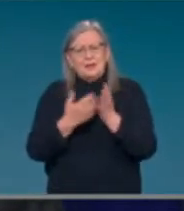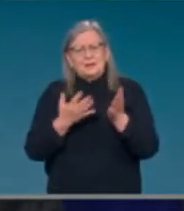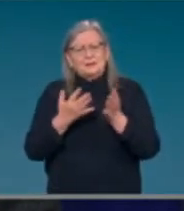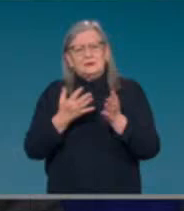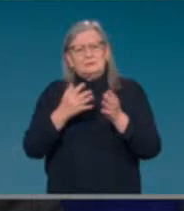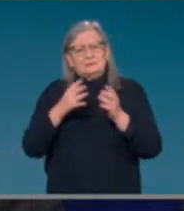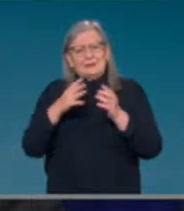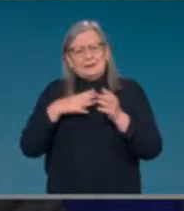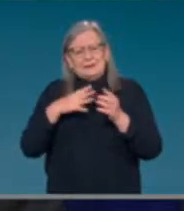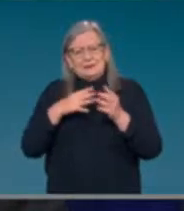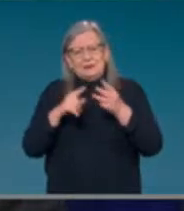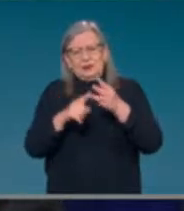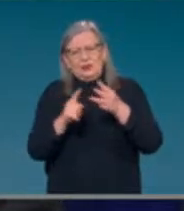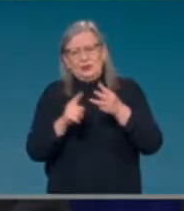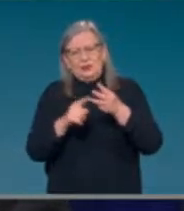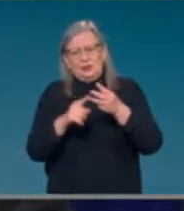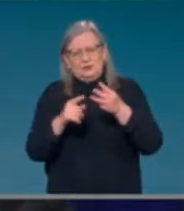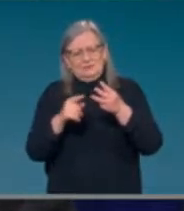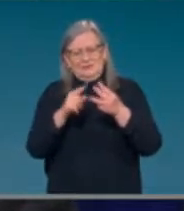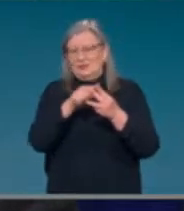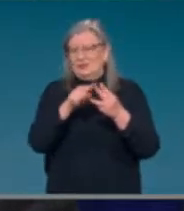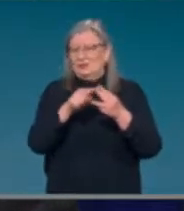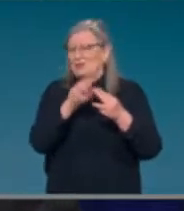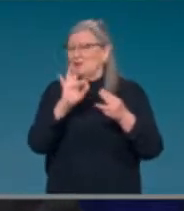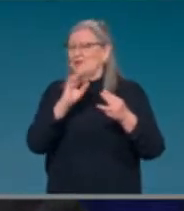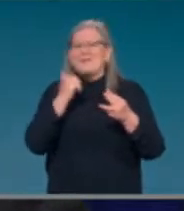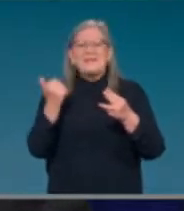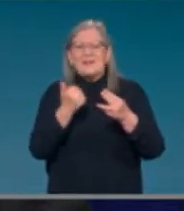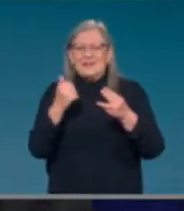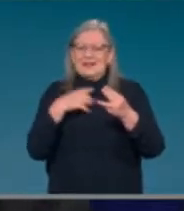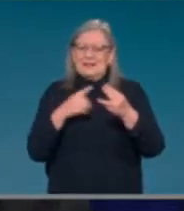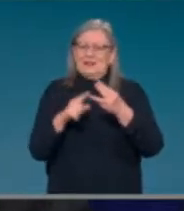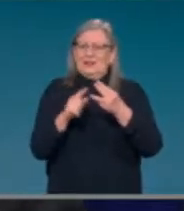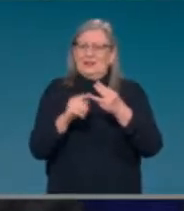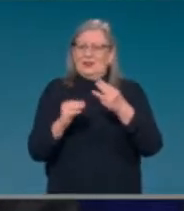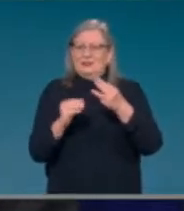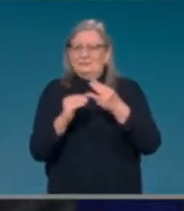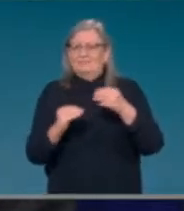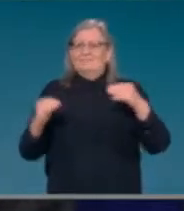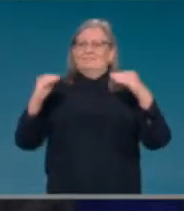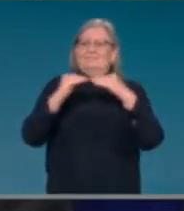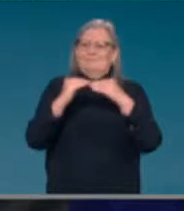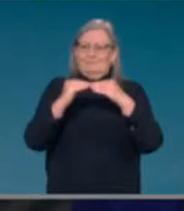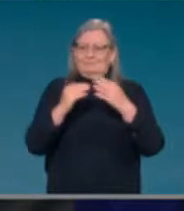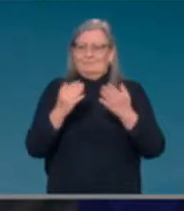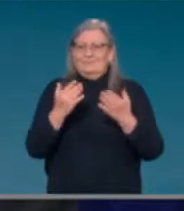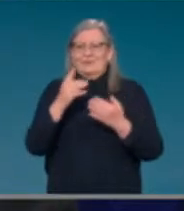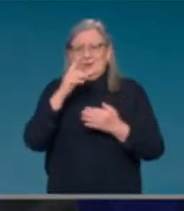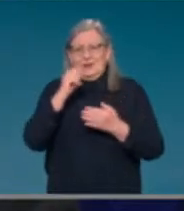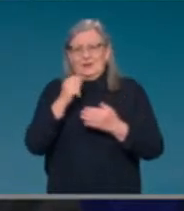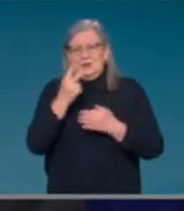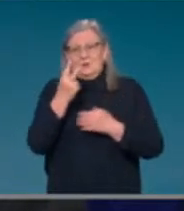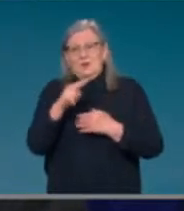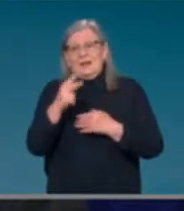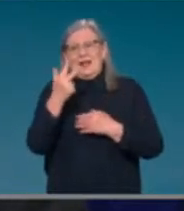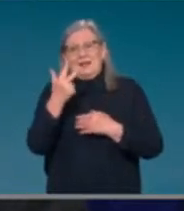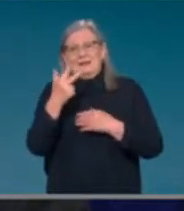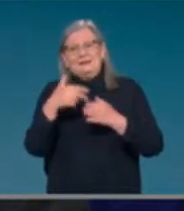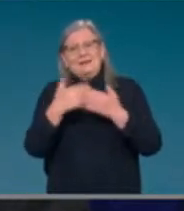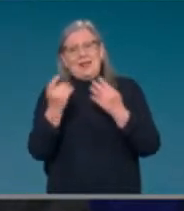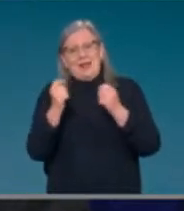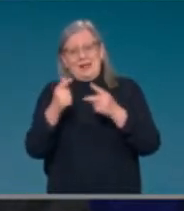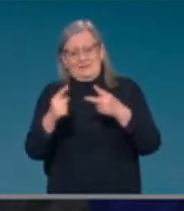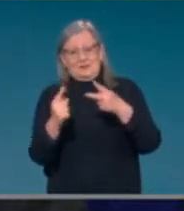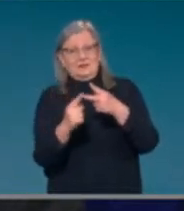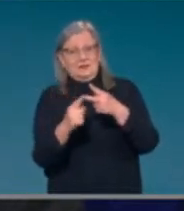vaccines. But they could get a third shot 28 days after in reviewing the clinical evidence that is now officially part